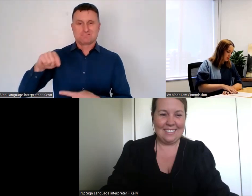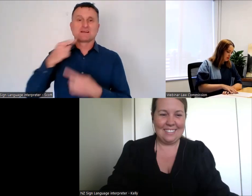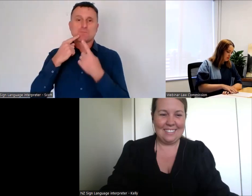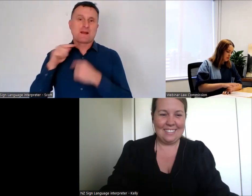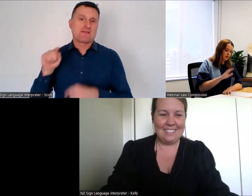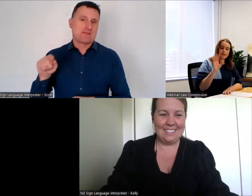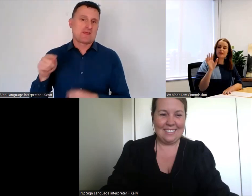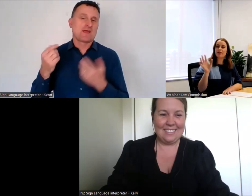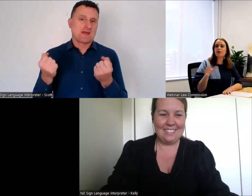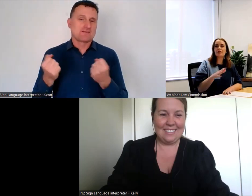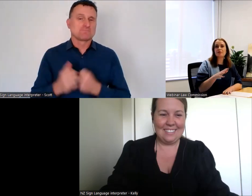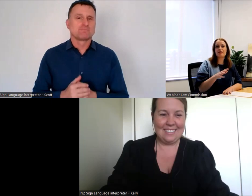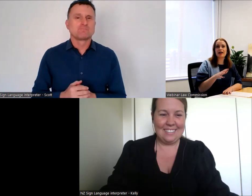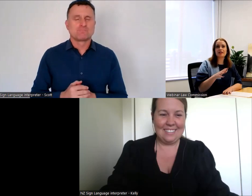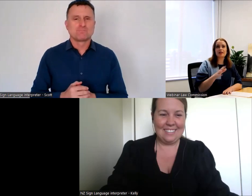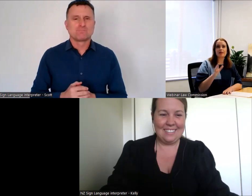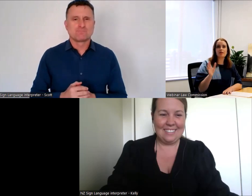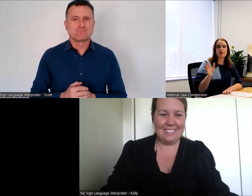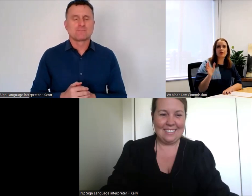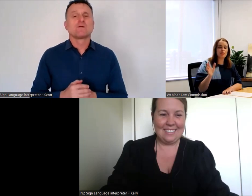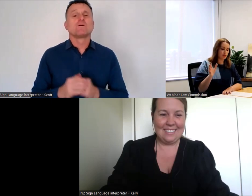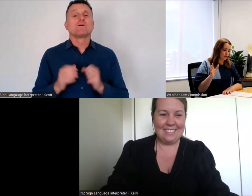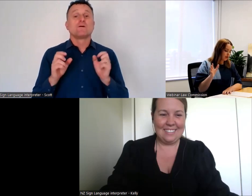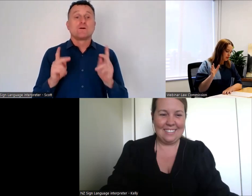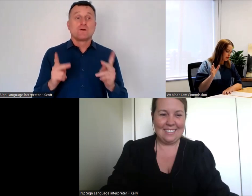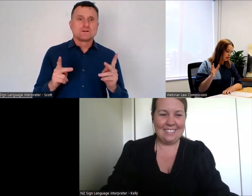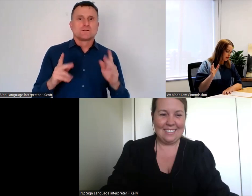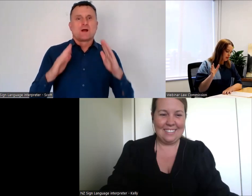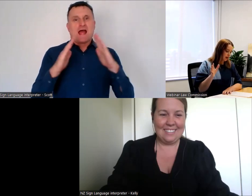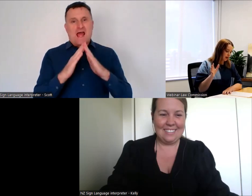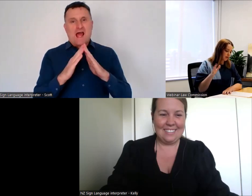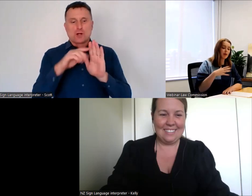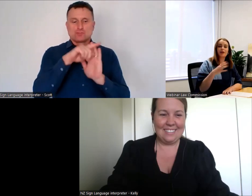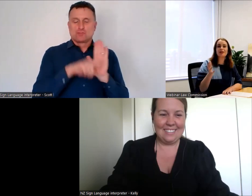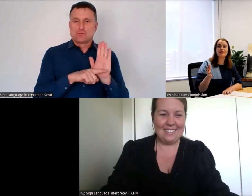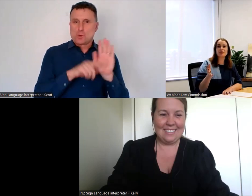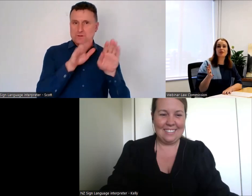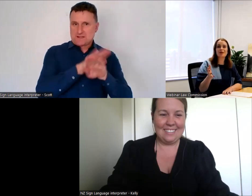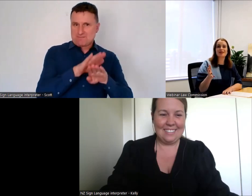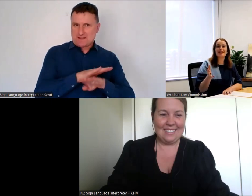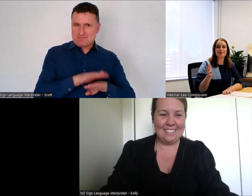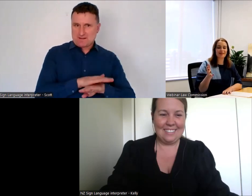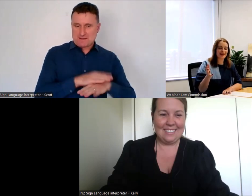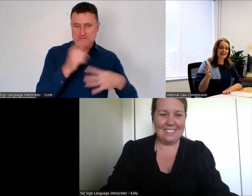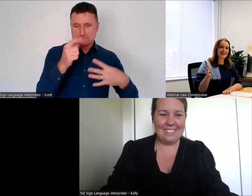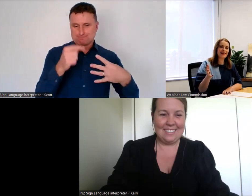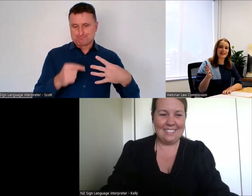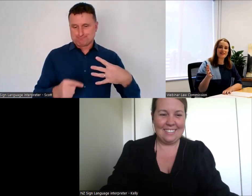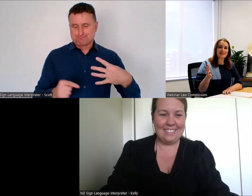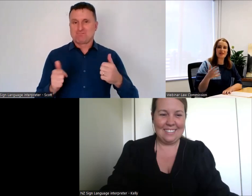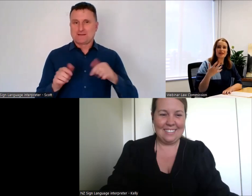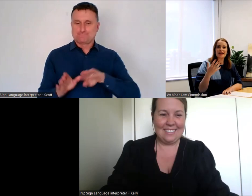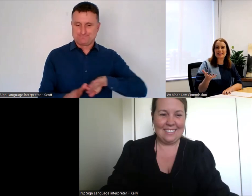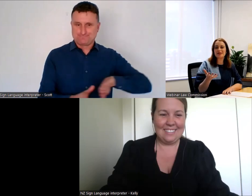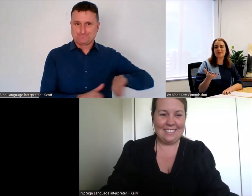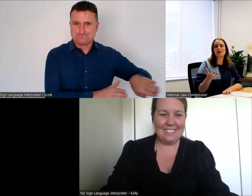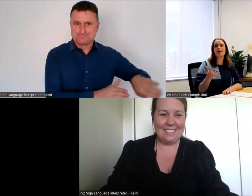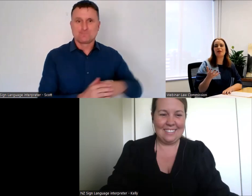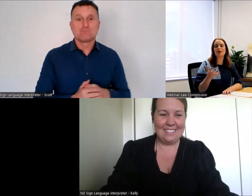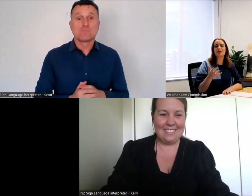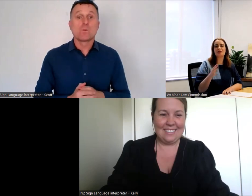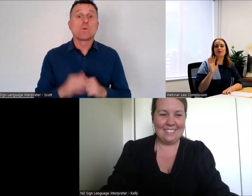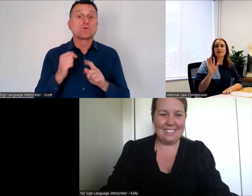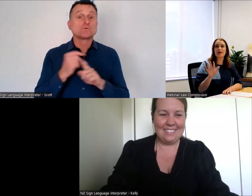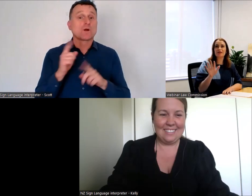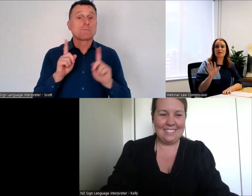So now that we've covered a bit of housekeeping, we'll move on to what we're going to talk about today. So in today's